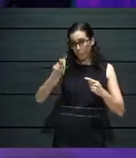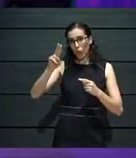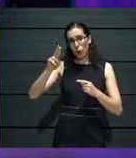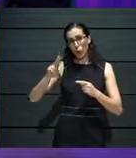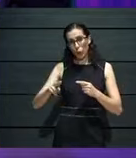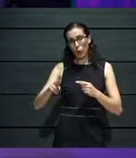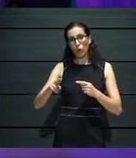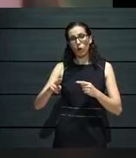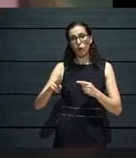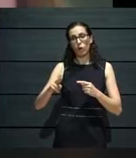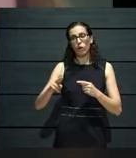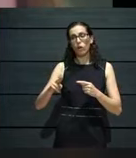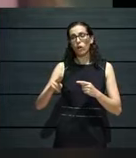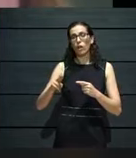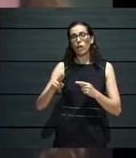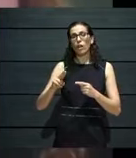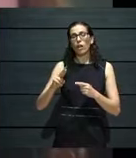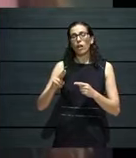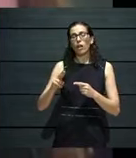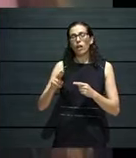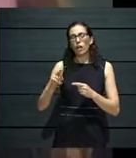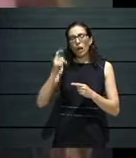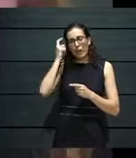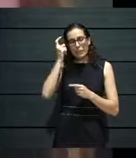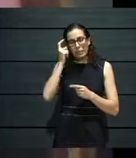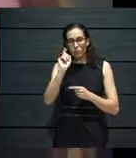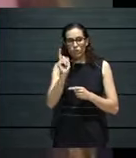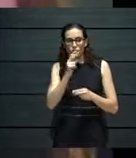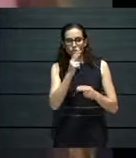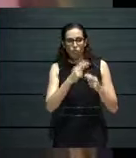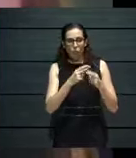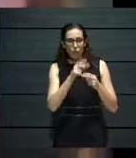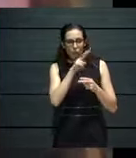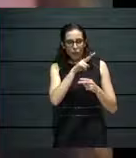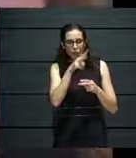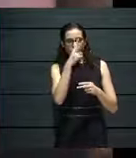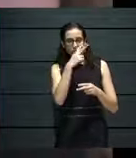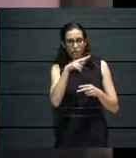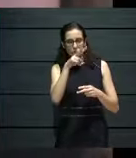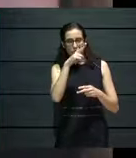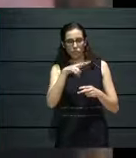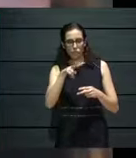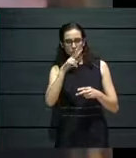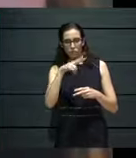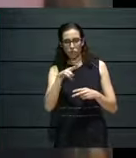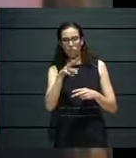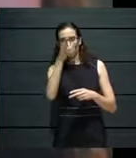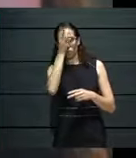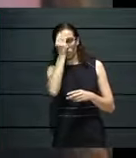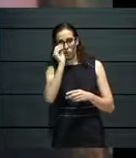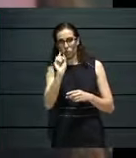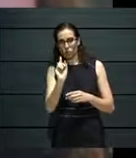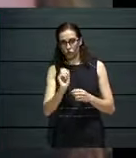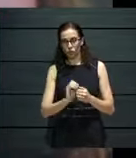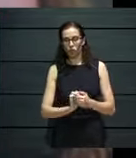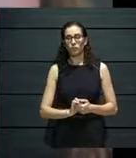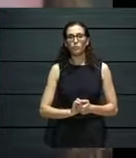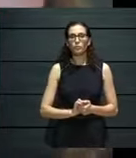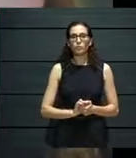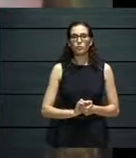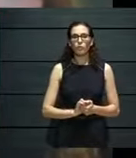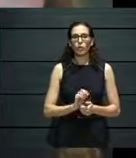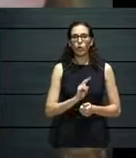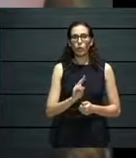because we also analysed what we did in some way or another. And I would like to share those, the